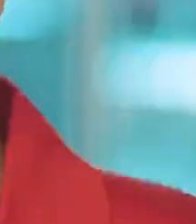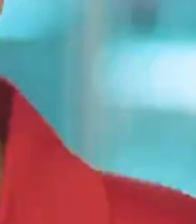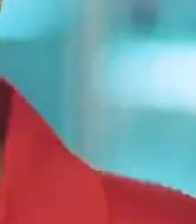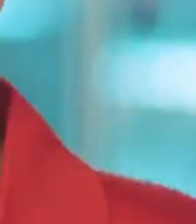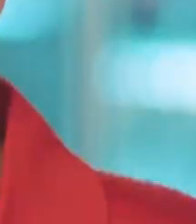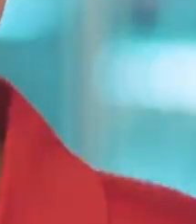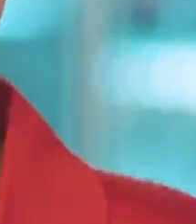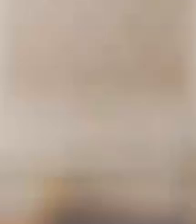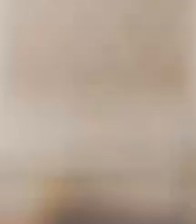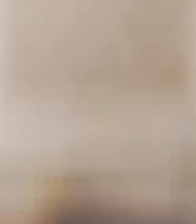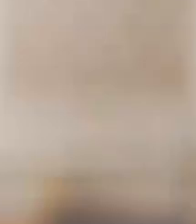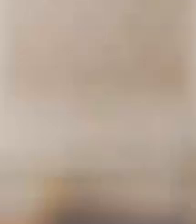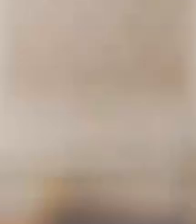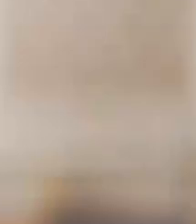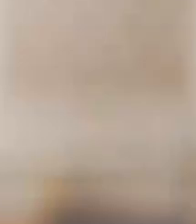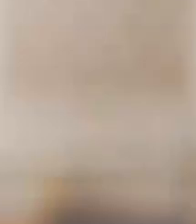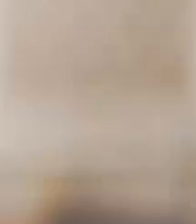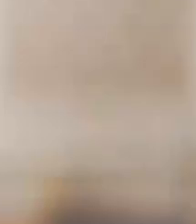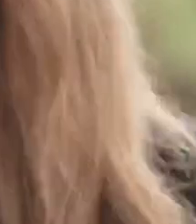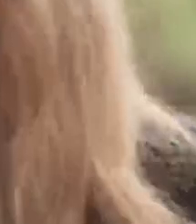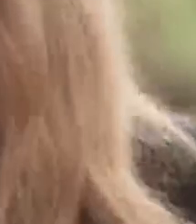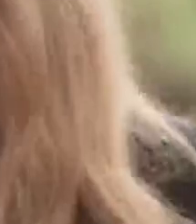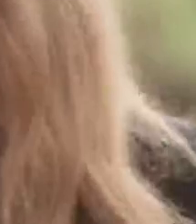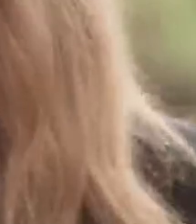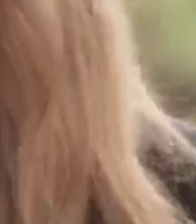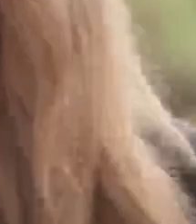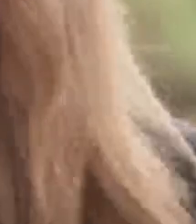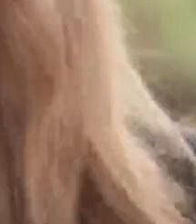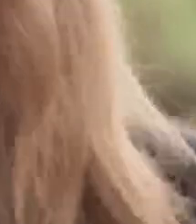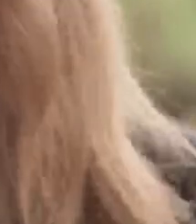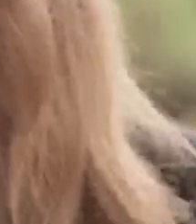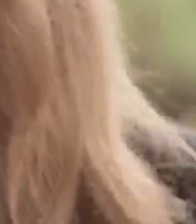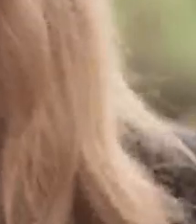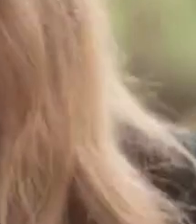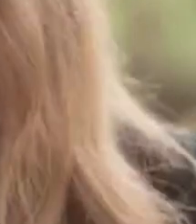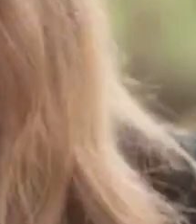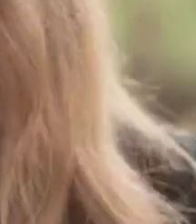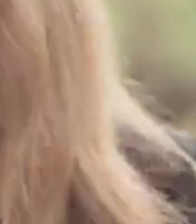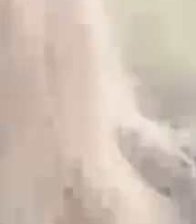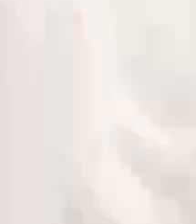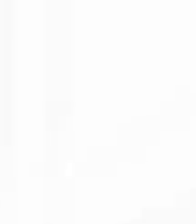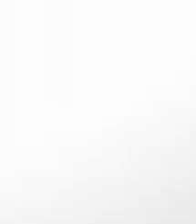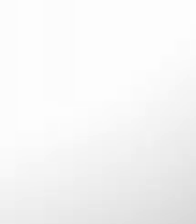Our moment is now. Make the most of it at Lamar University.